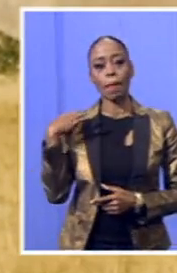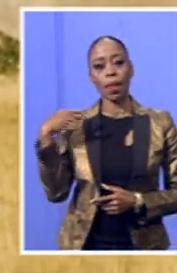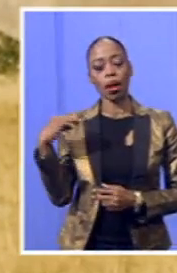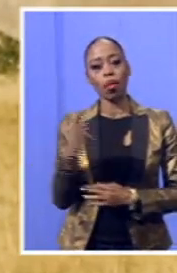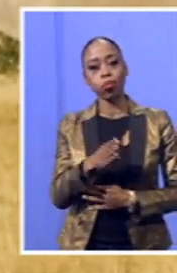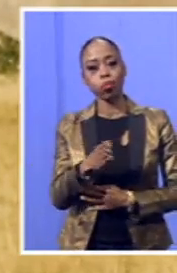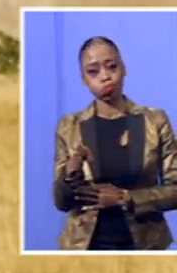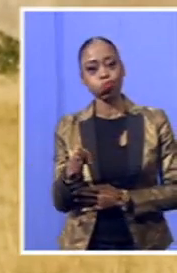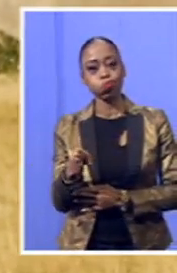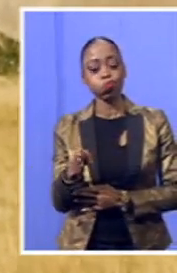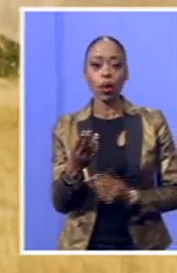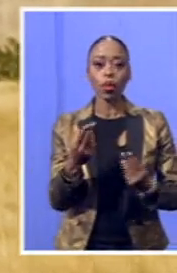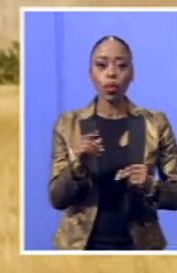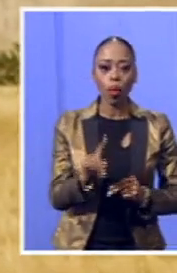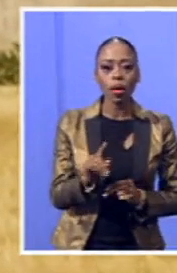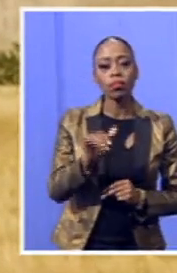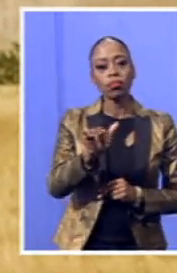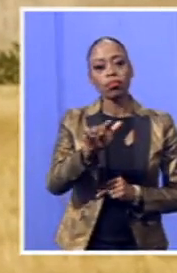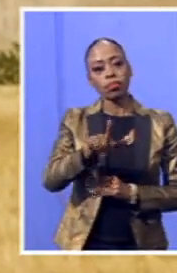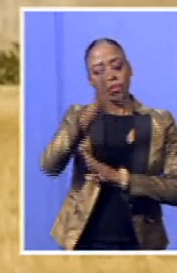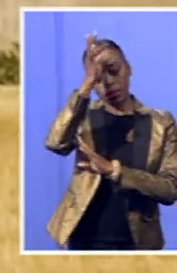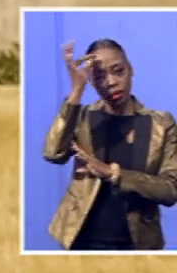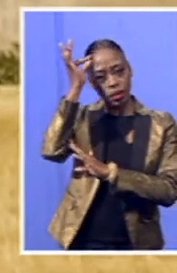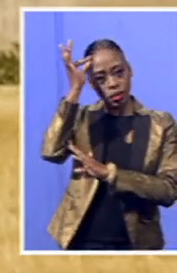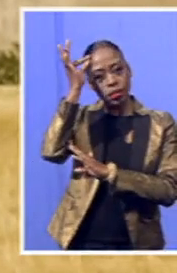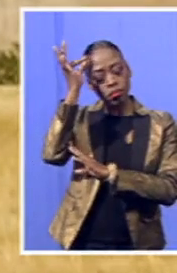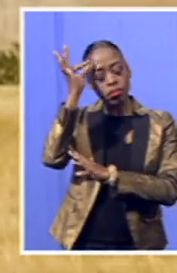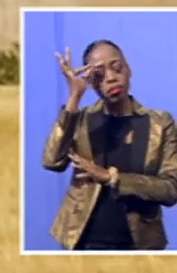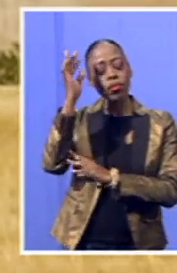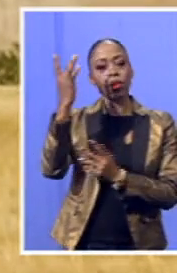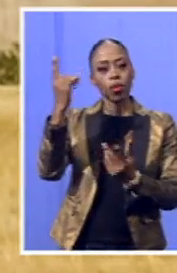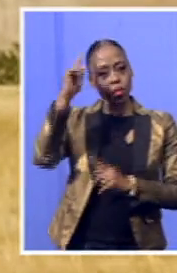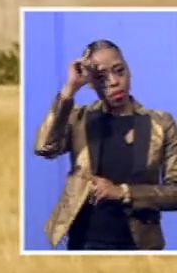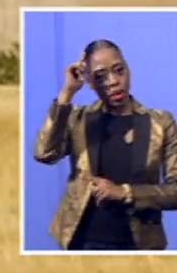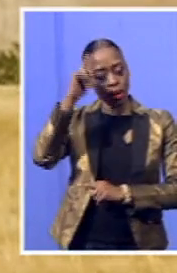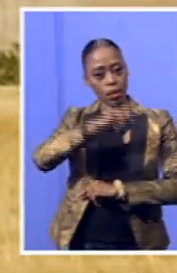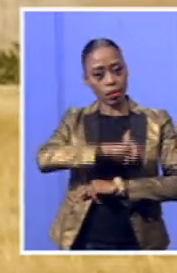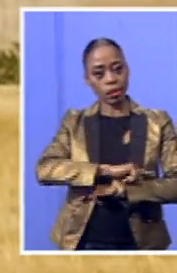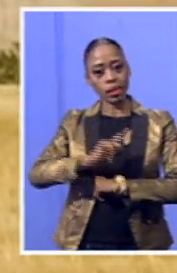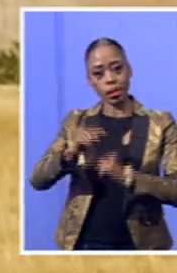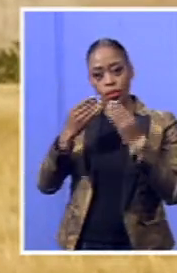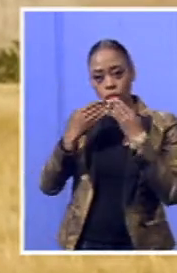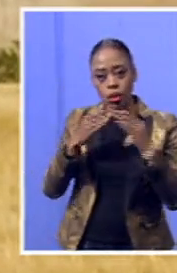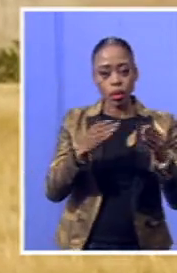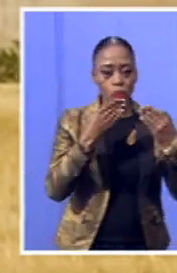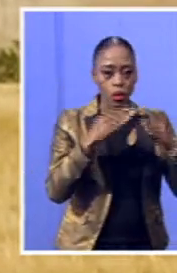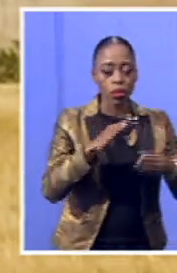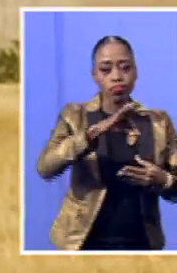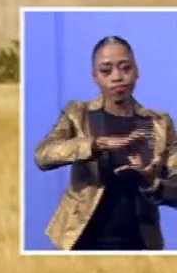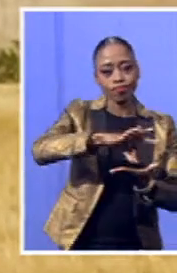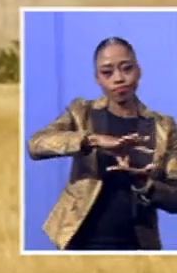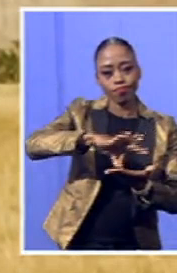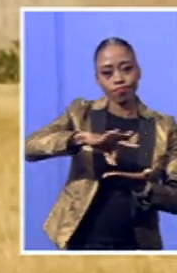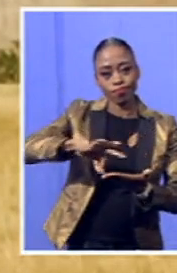doing a 67 minutes of Mandela there. She will be handing over seedlings as well as